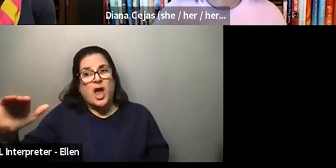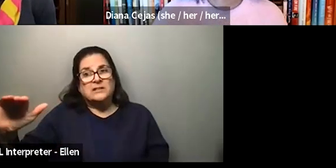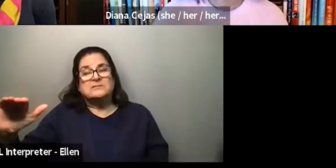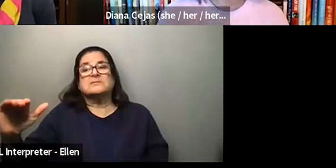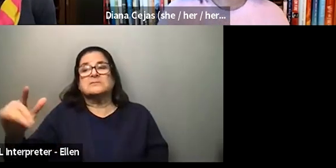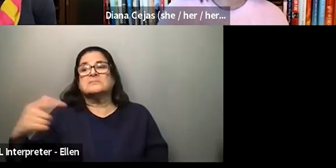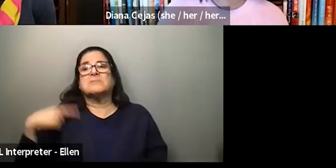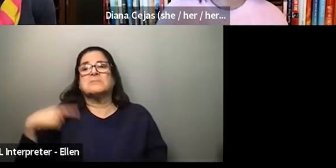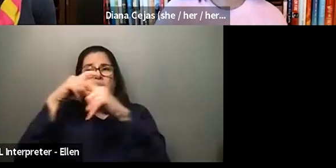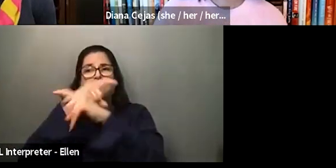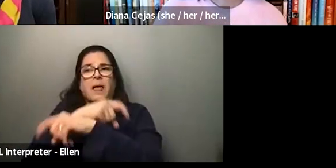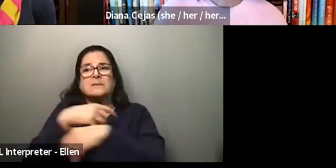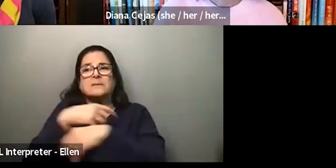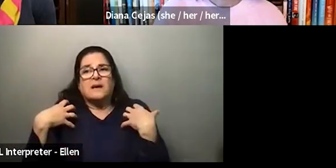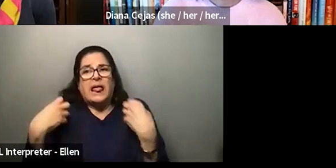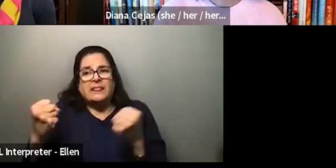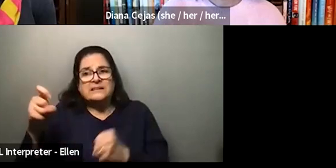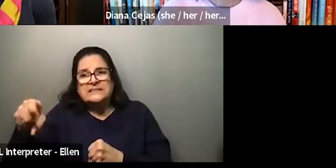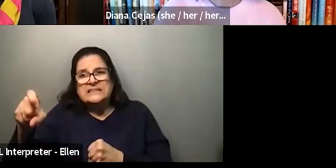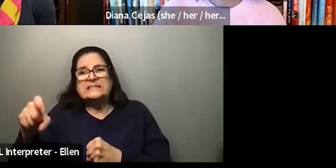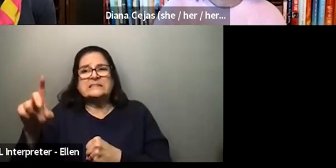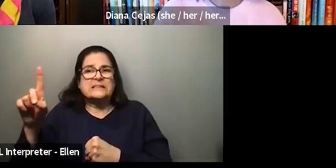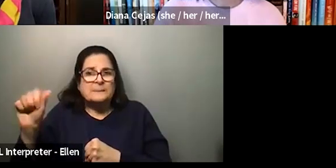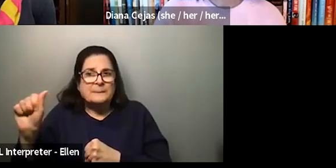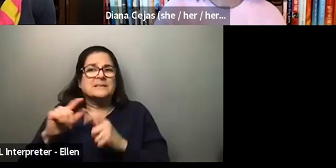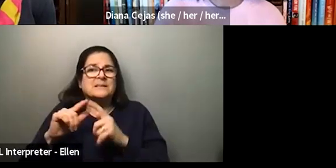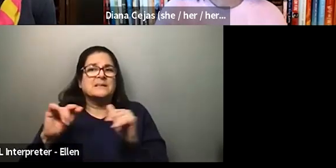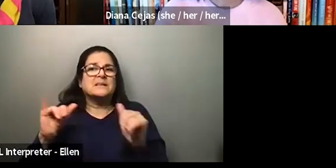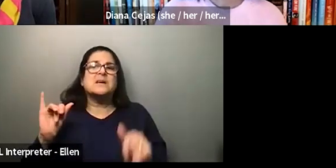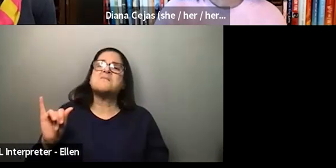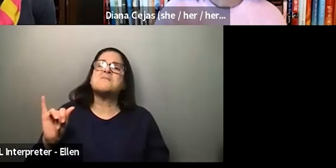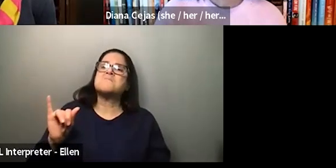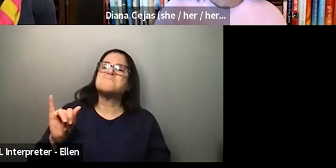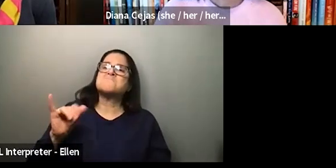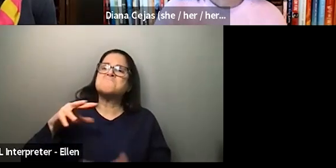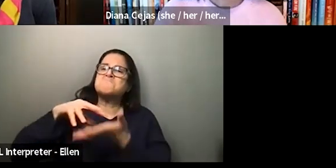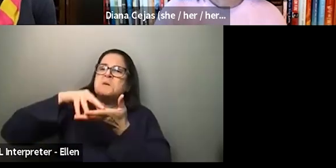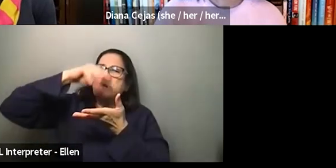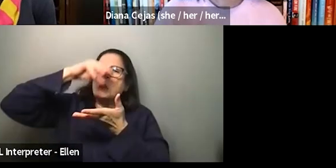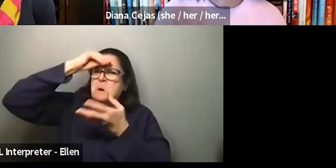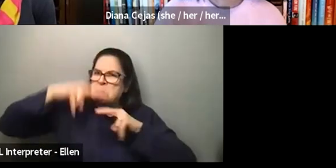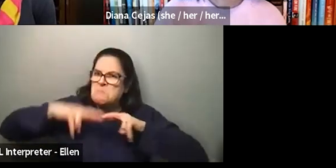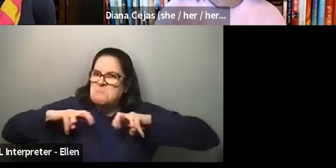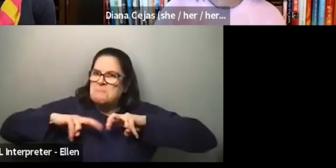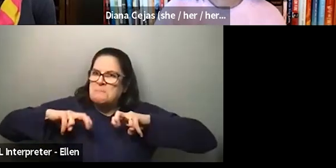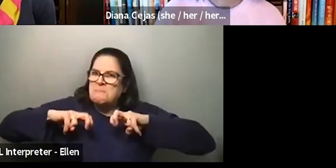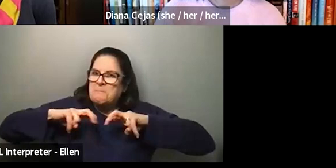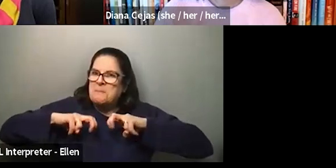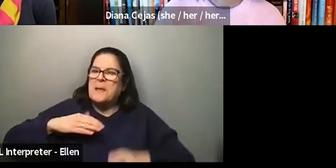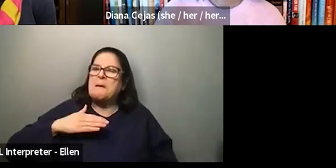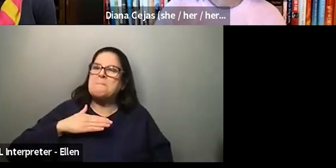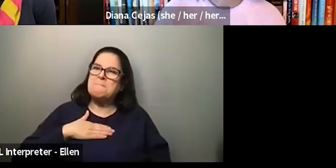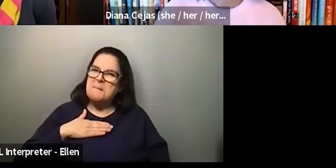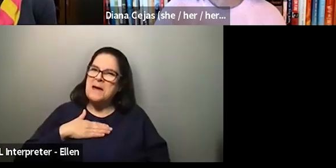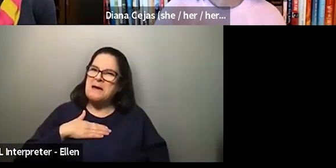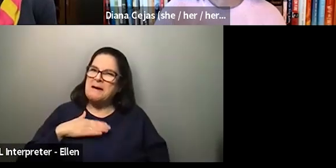kind of similar to Allison in my own experiences, like the more I learned to unpack my own biases, the more I felt like I was able to contribute